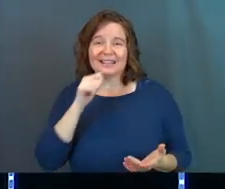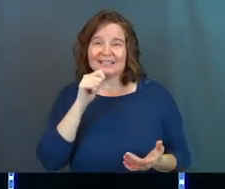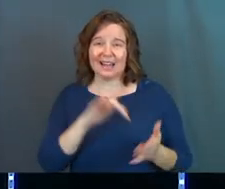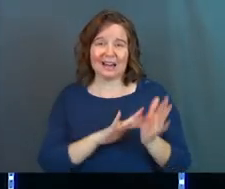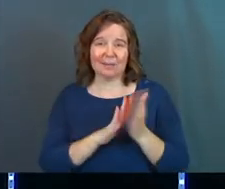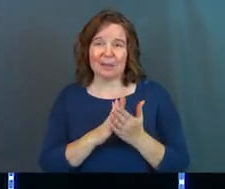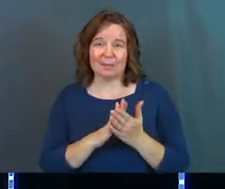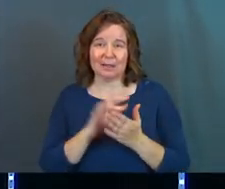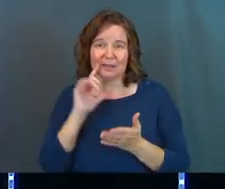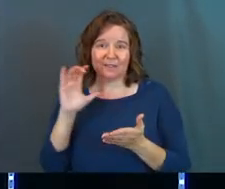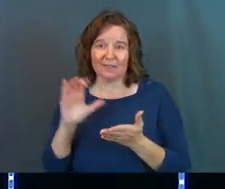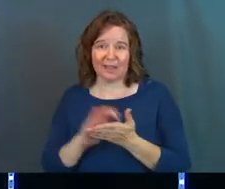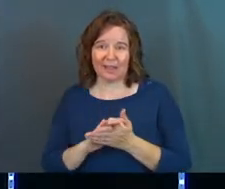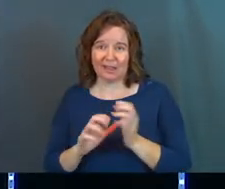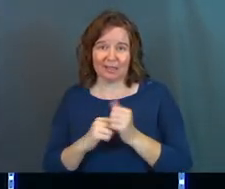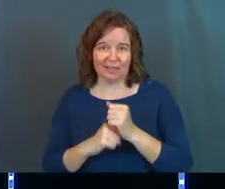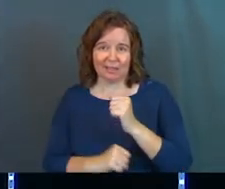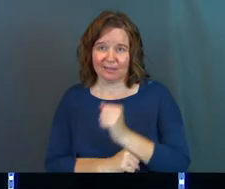is not a biblical faith.